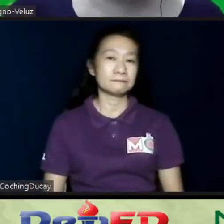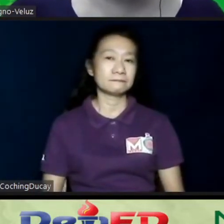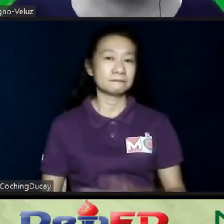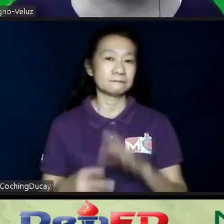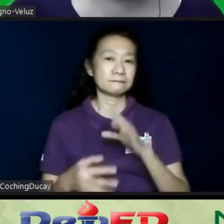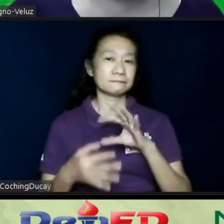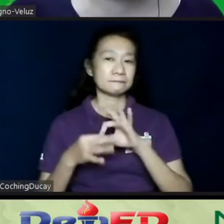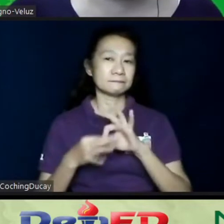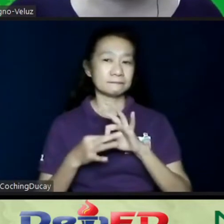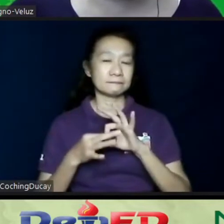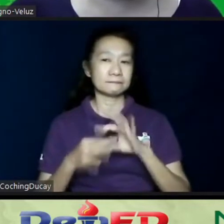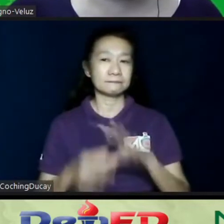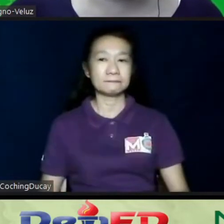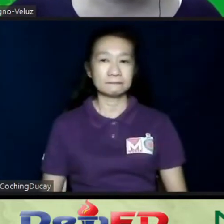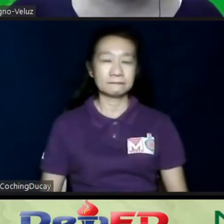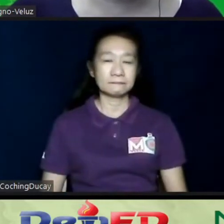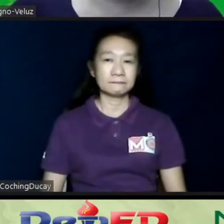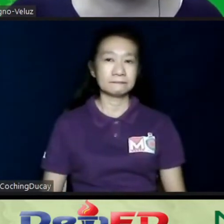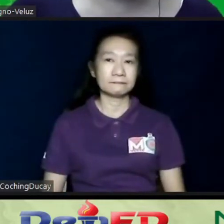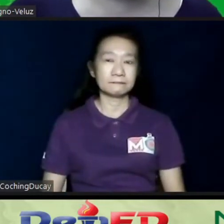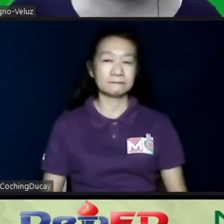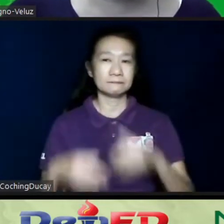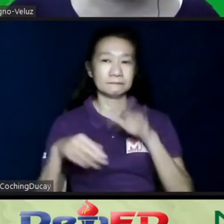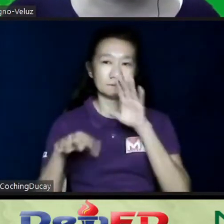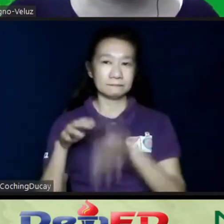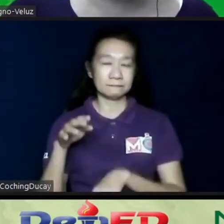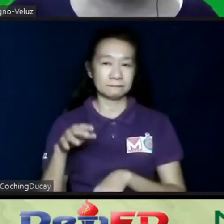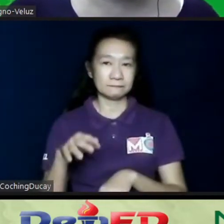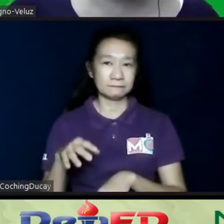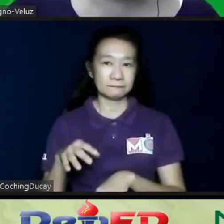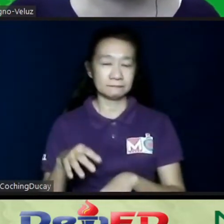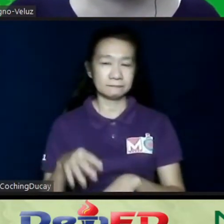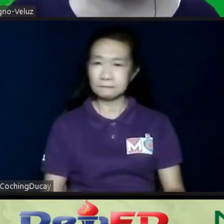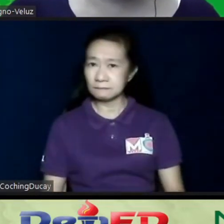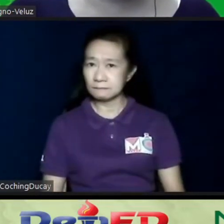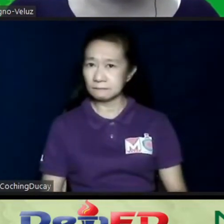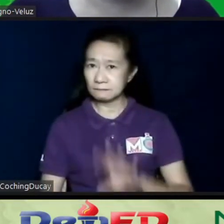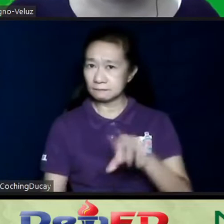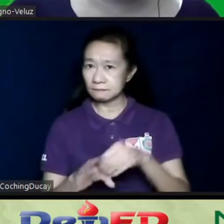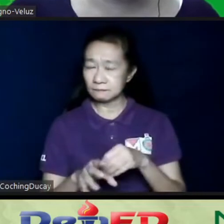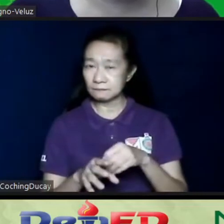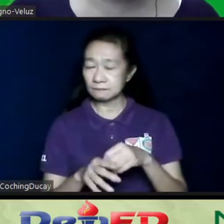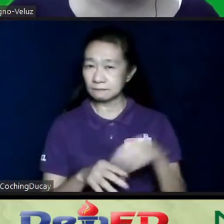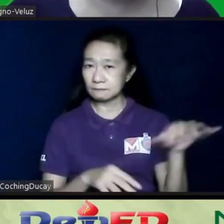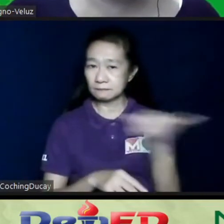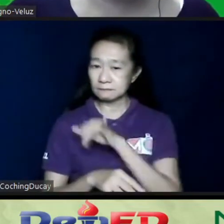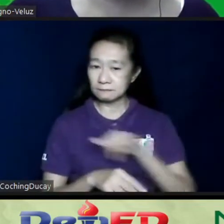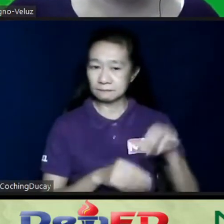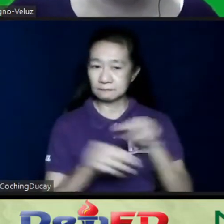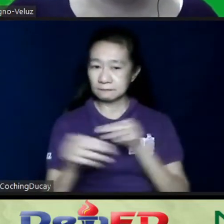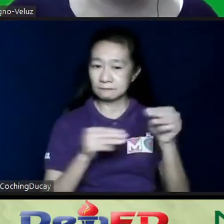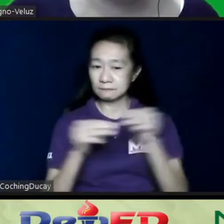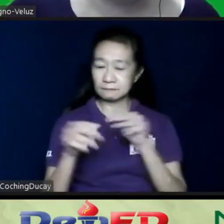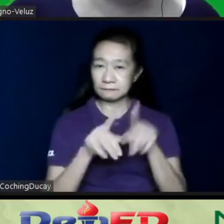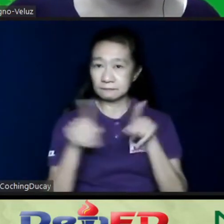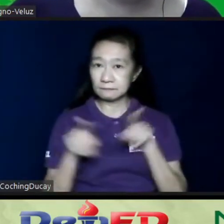apart from being well-involved in home management, we've also